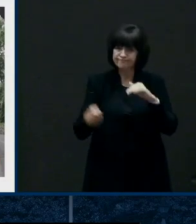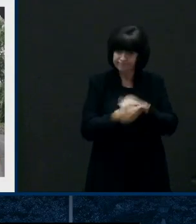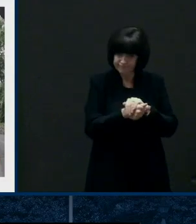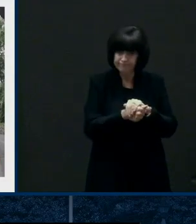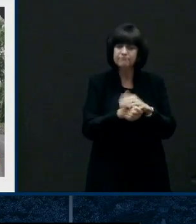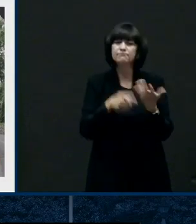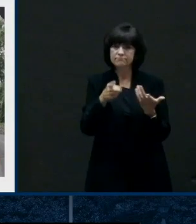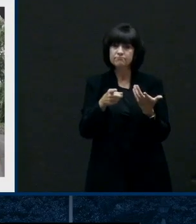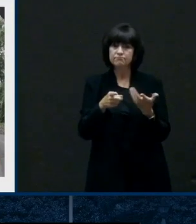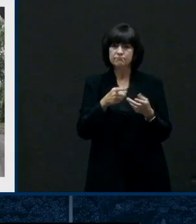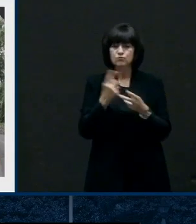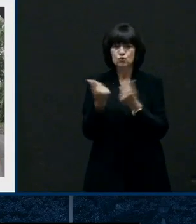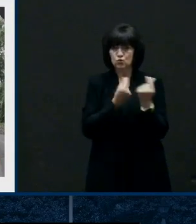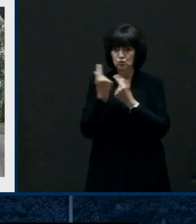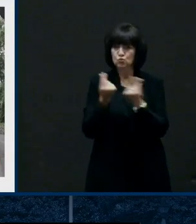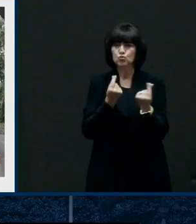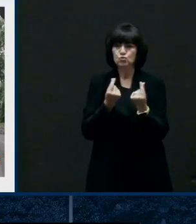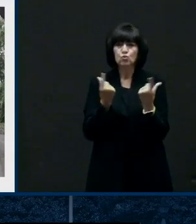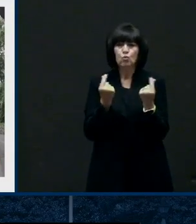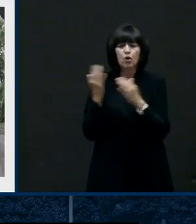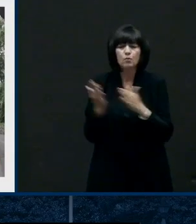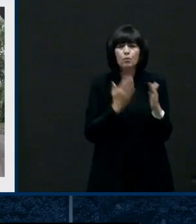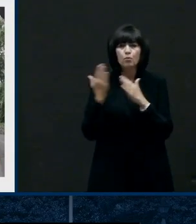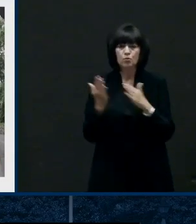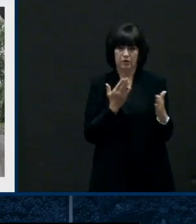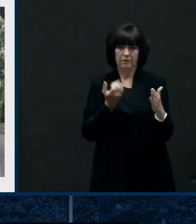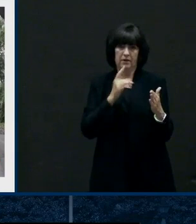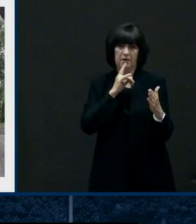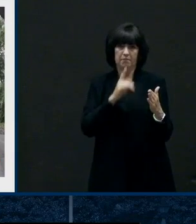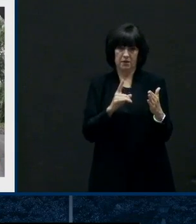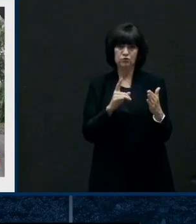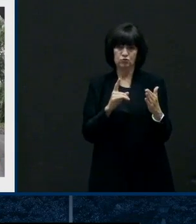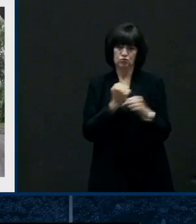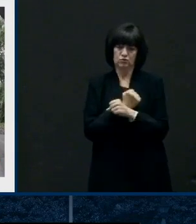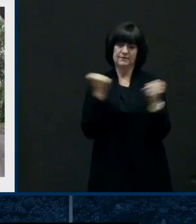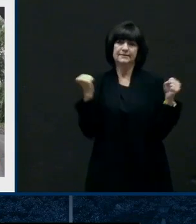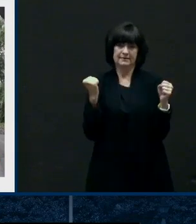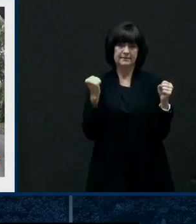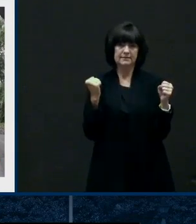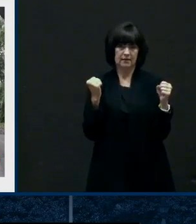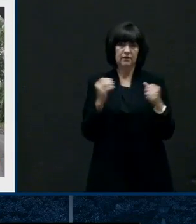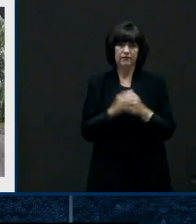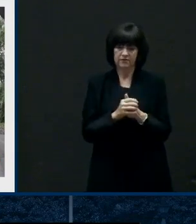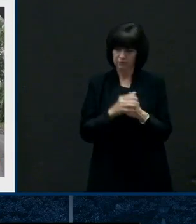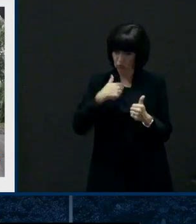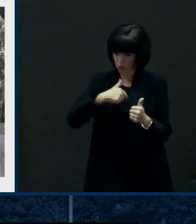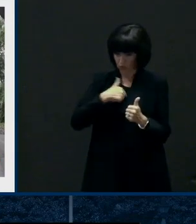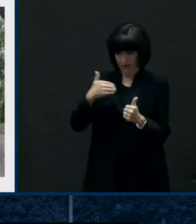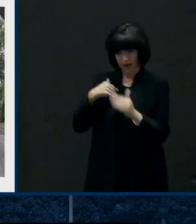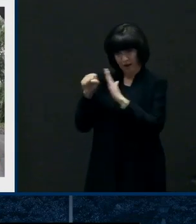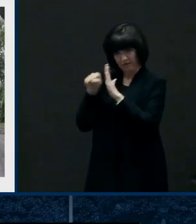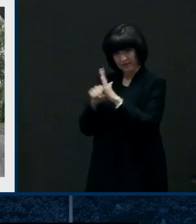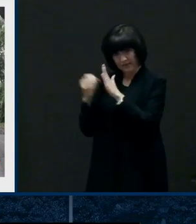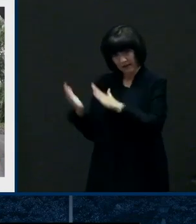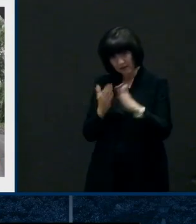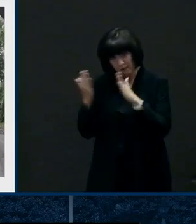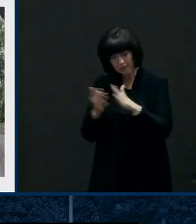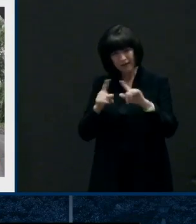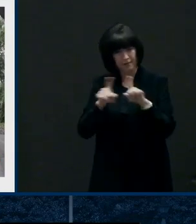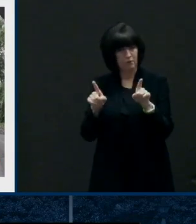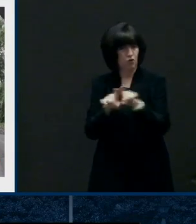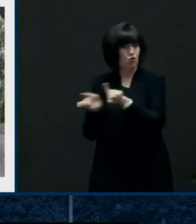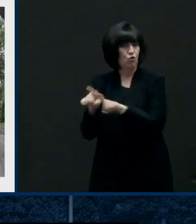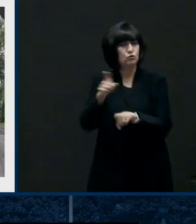Secondly, we ask people, you know, I said a few weeks ago, you know, we've got to make sure people are prepared. State works on our plans. We need the individual to do what they can do